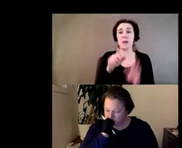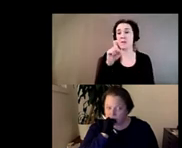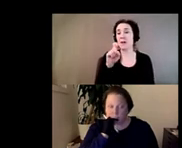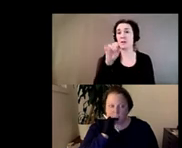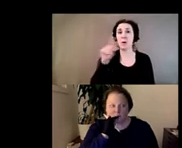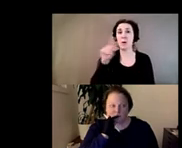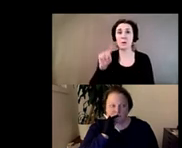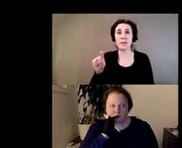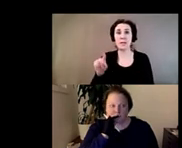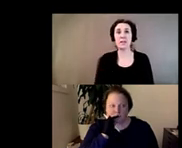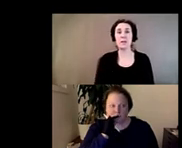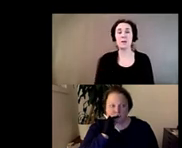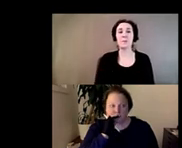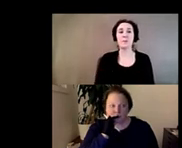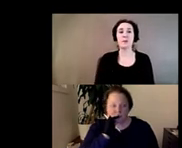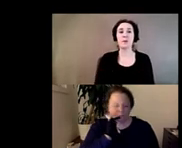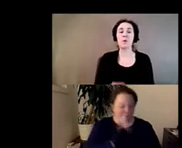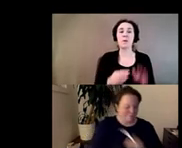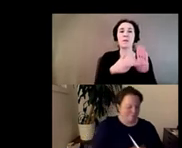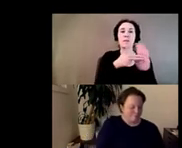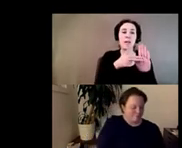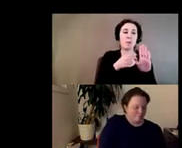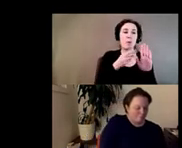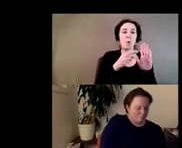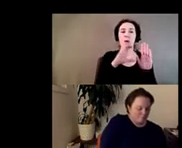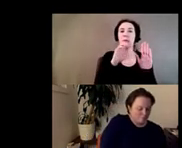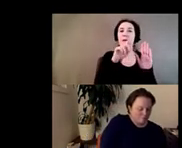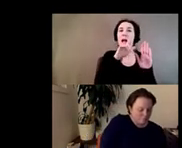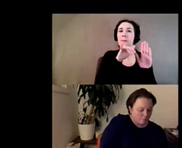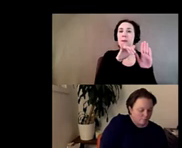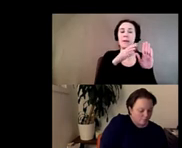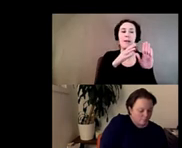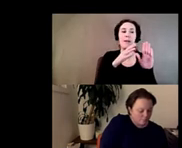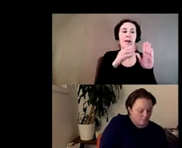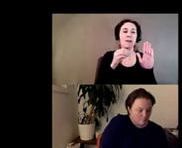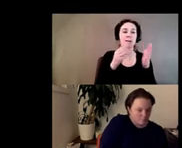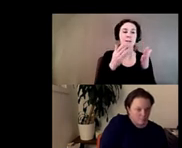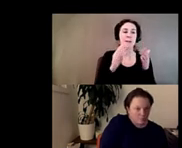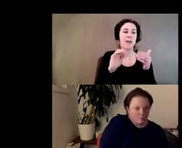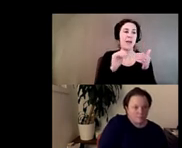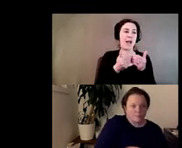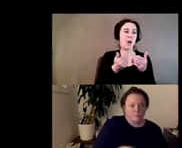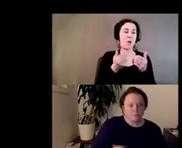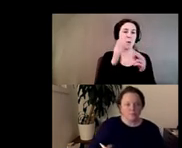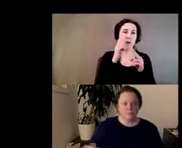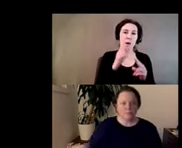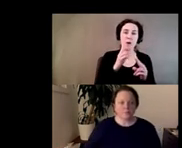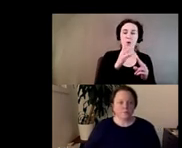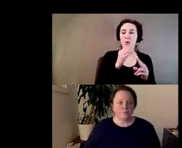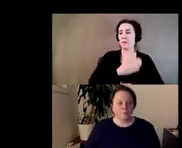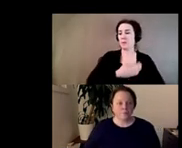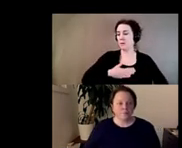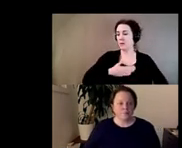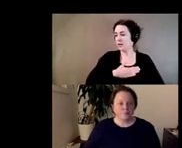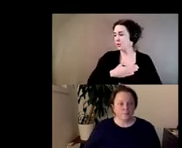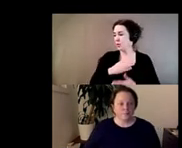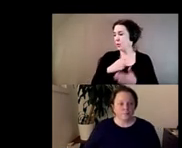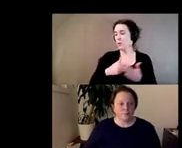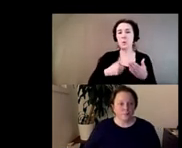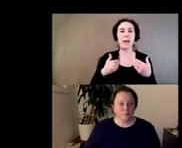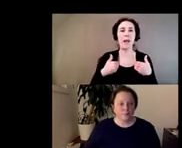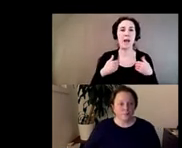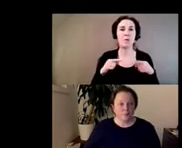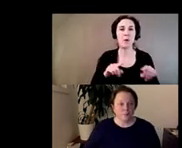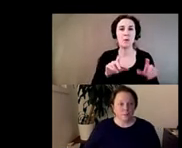and and and what responsibility honor um pleasure um do we have in doing that